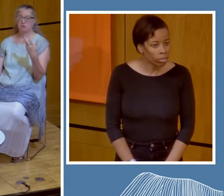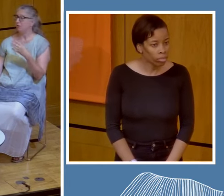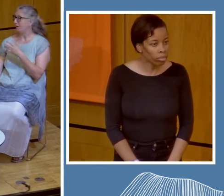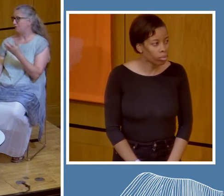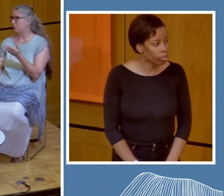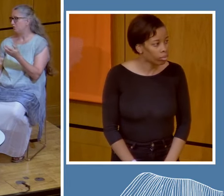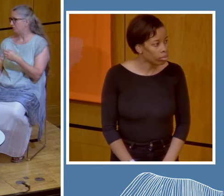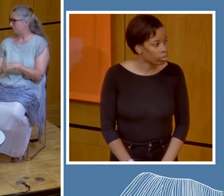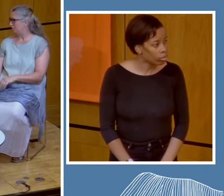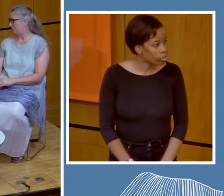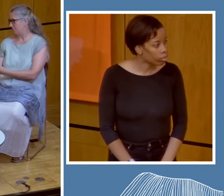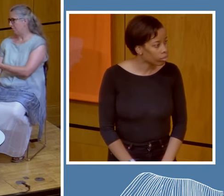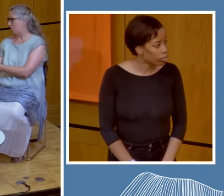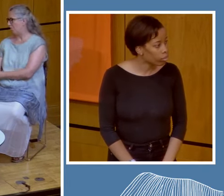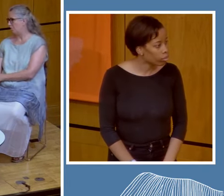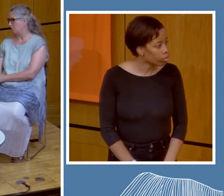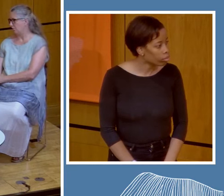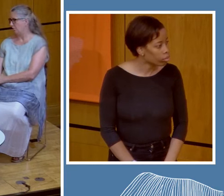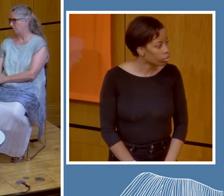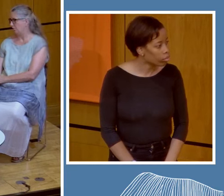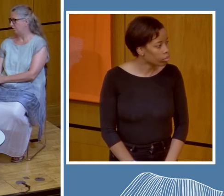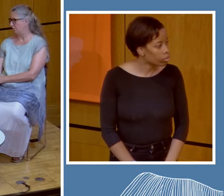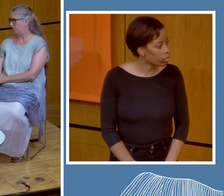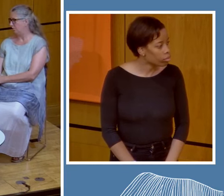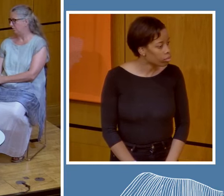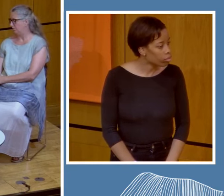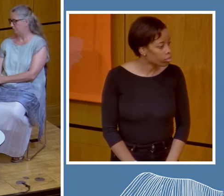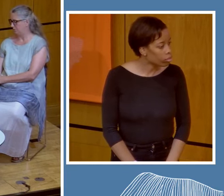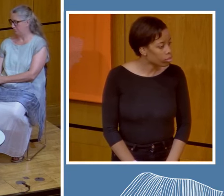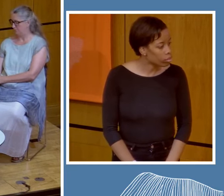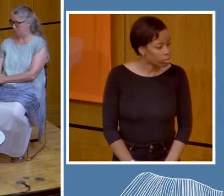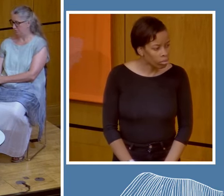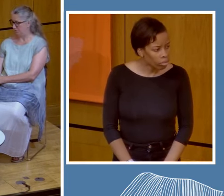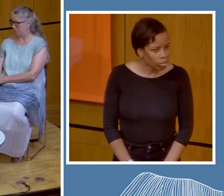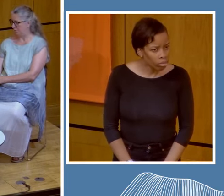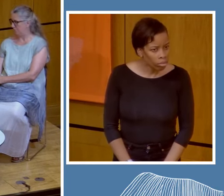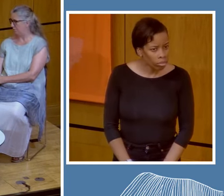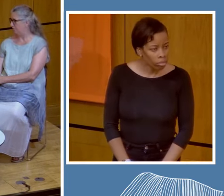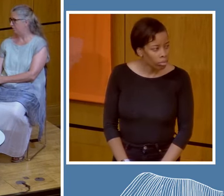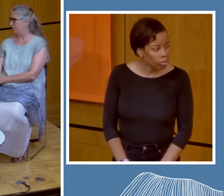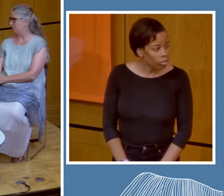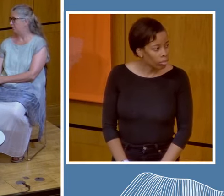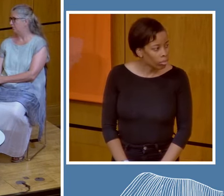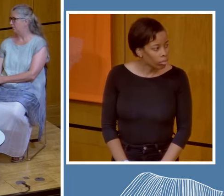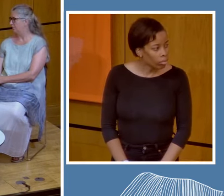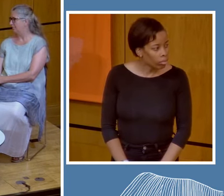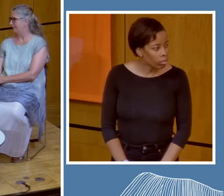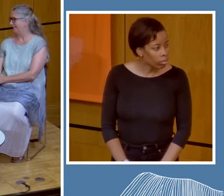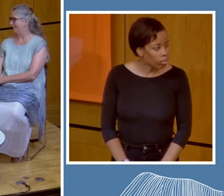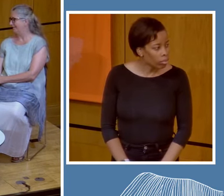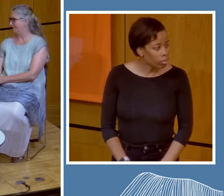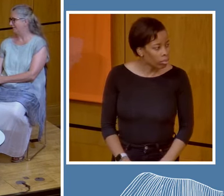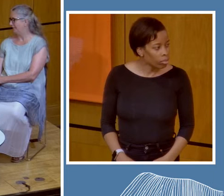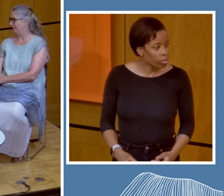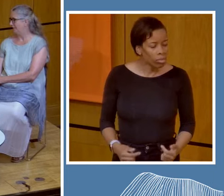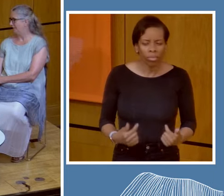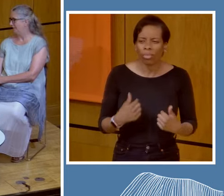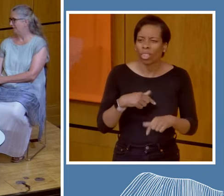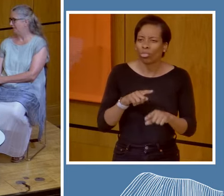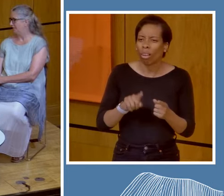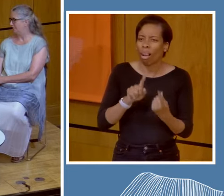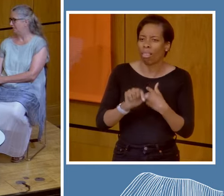Do we have some more? Yeah. Do you want to? Let me have a go. Obviously, I don't have a